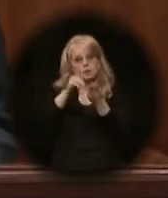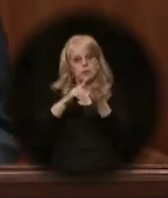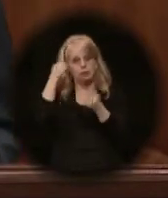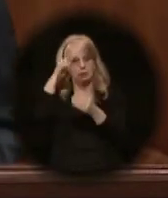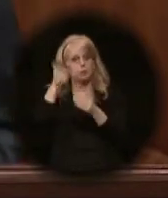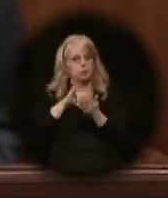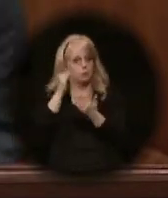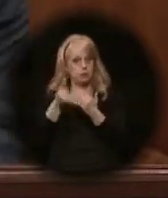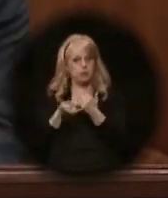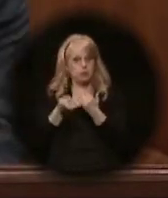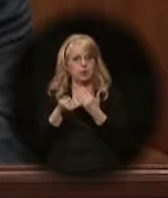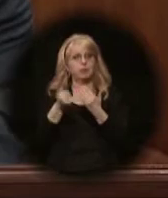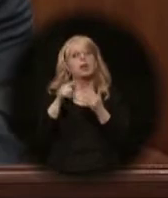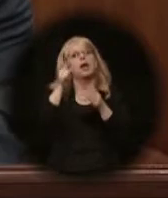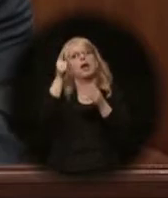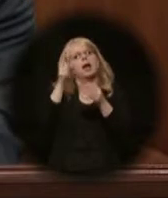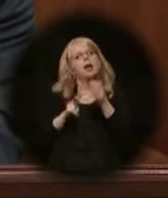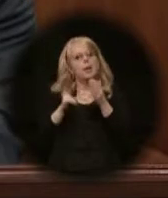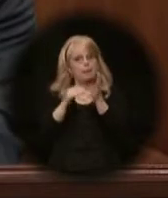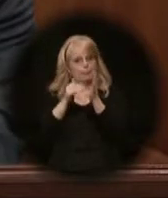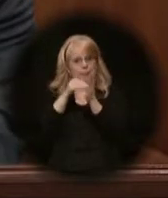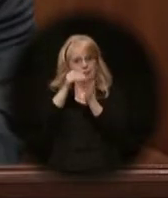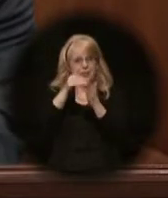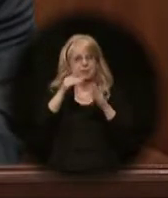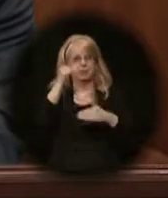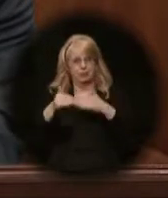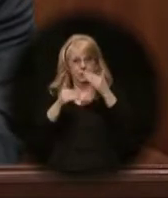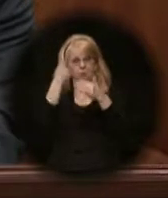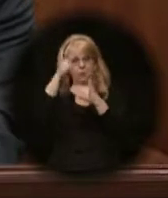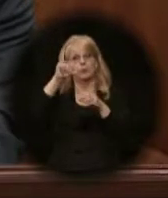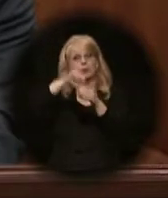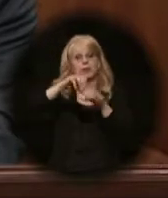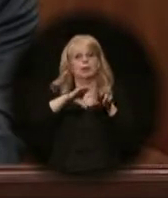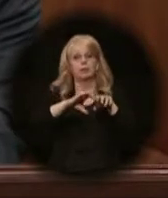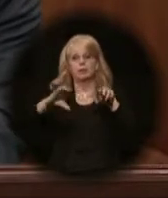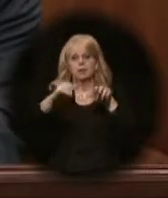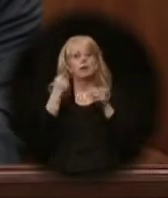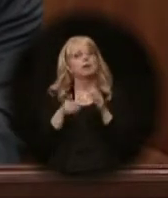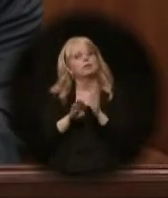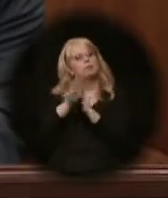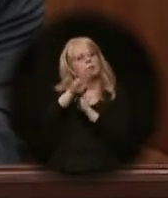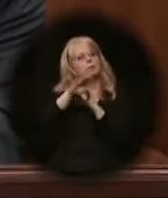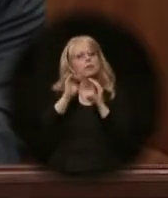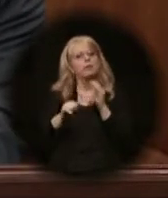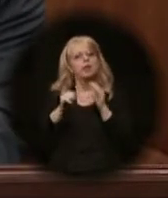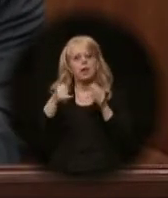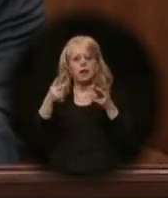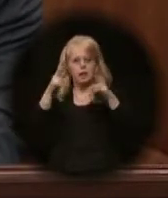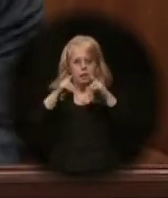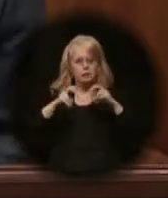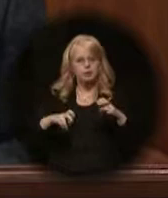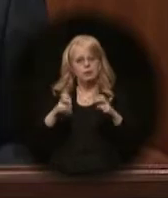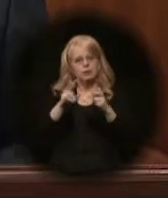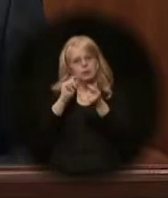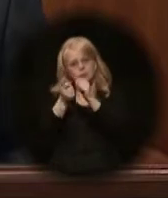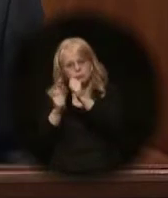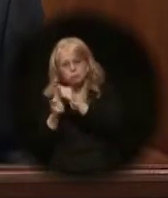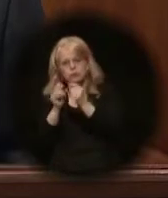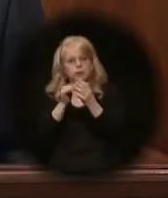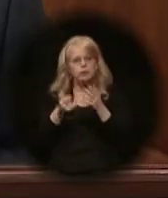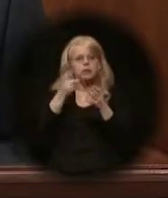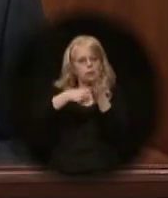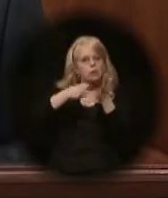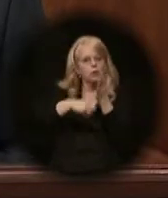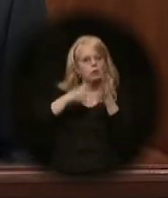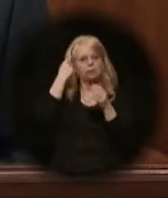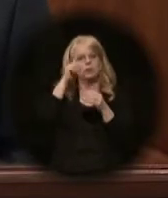project, that's a half-billion-dollar step in gas line development. Pre-feed refines the costs and engineering challenges the project faces.